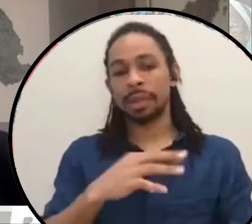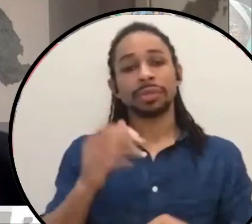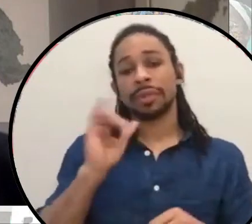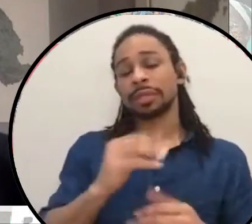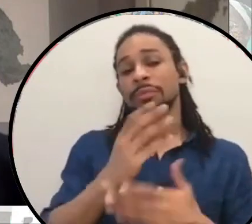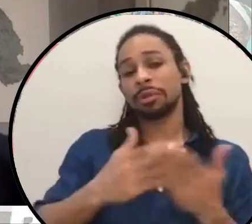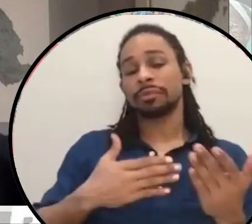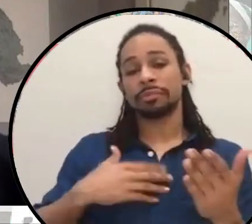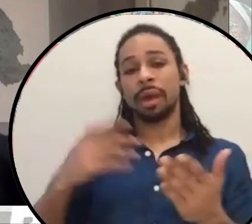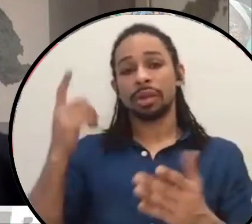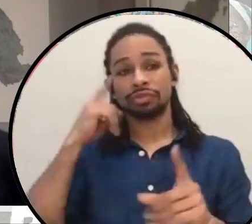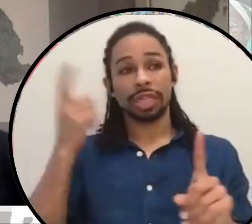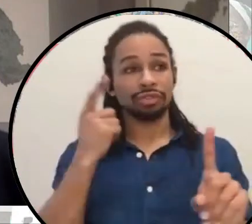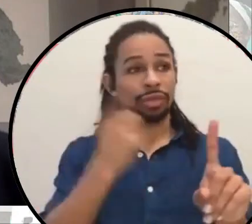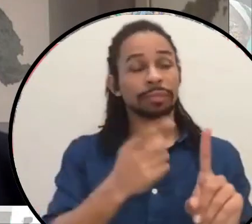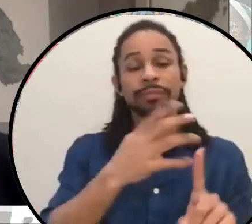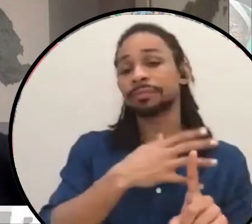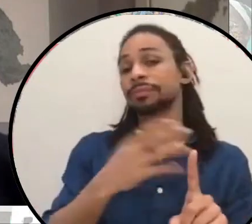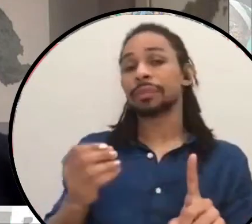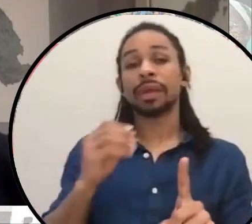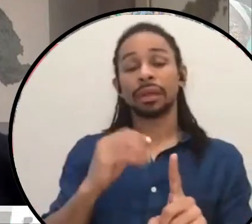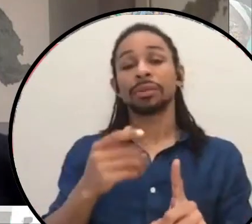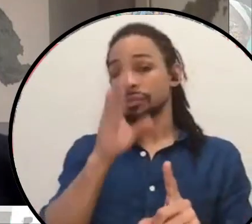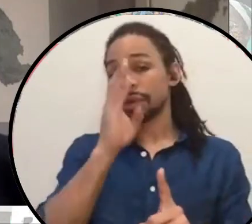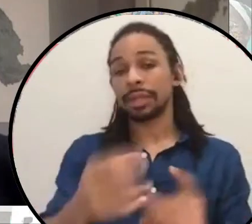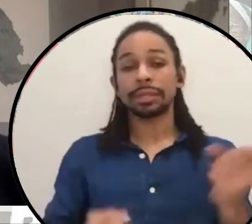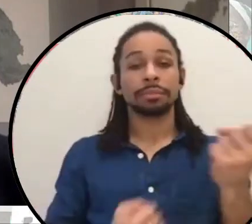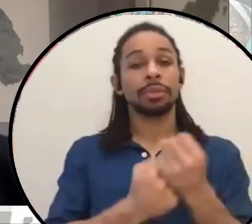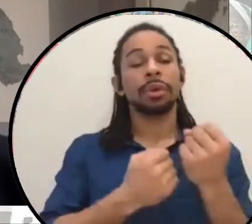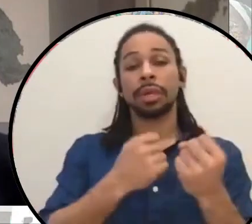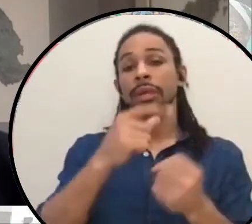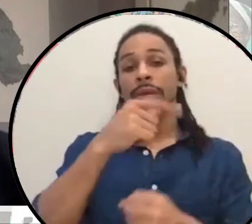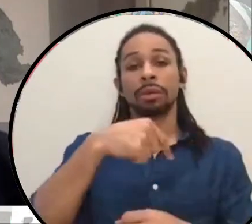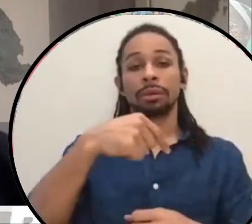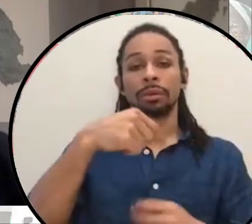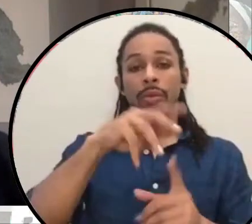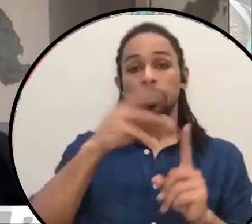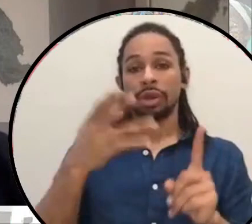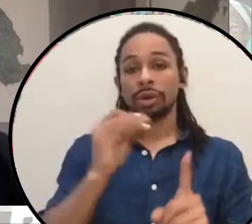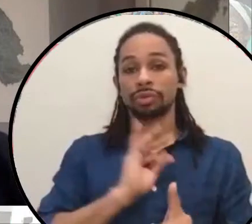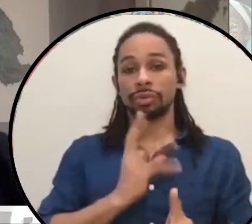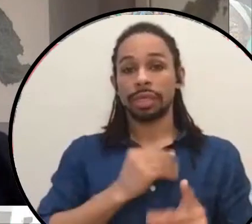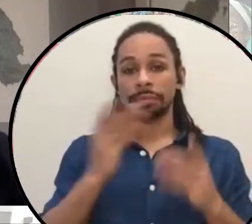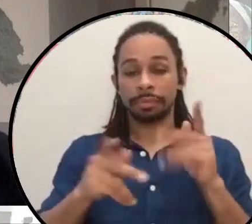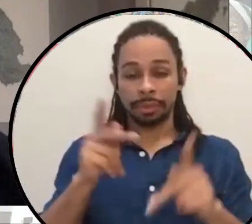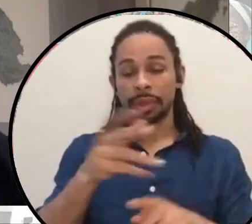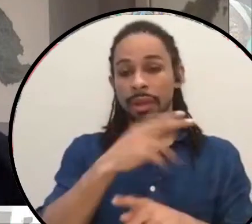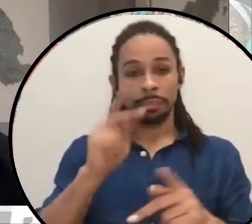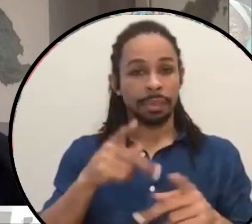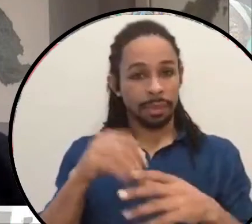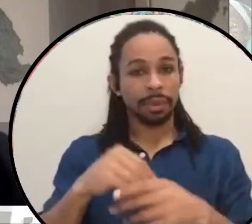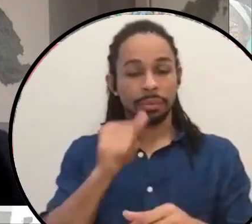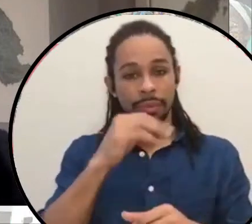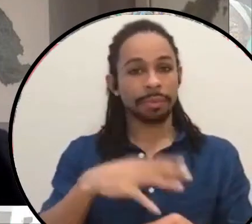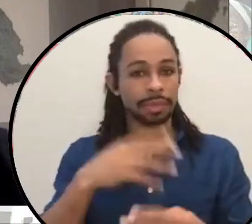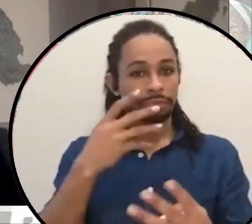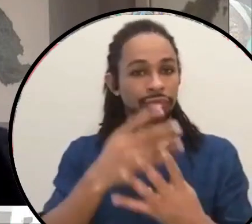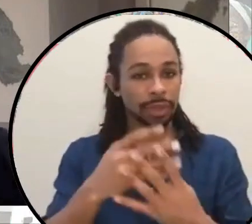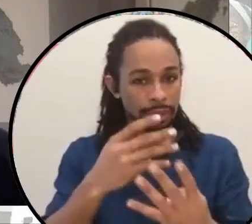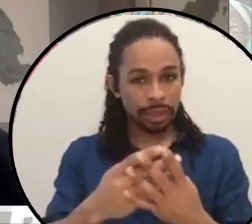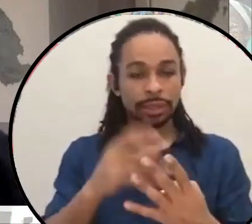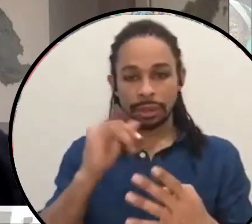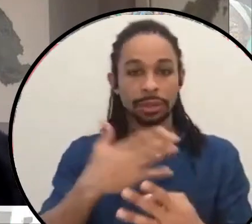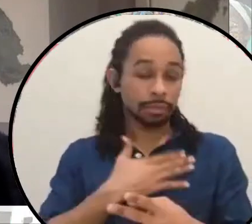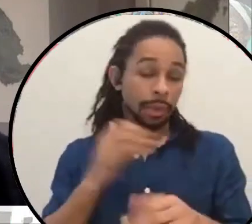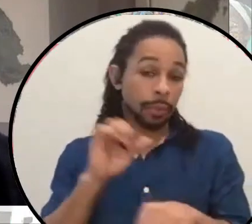part of that work is directly supporting queer and trans people and people in women's prisons. Um, you know, that's so much of my